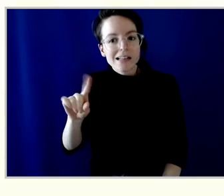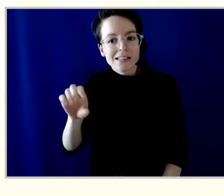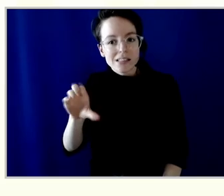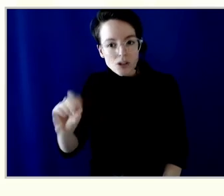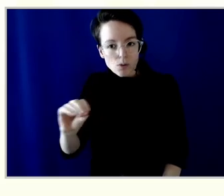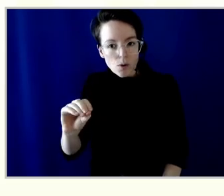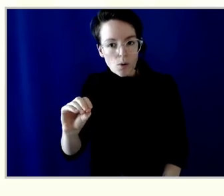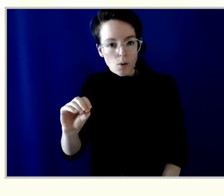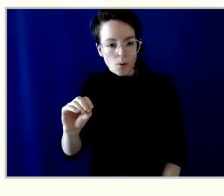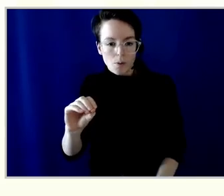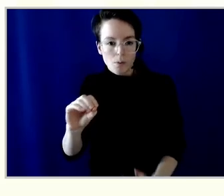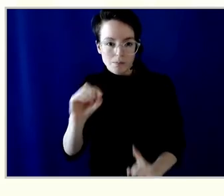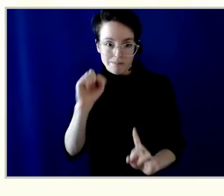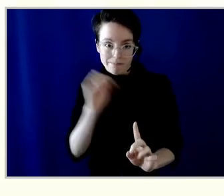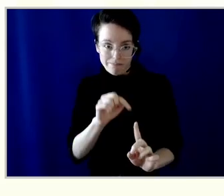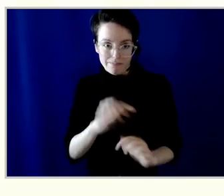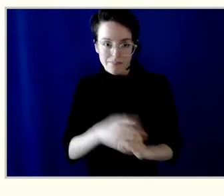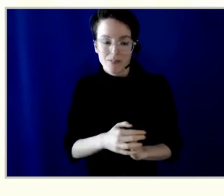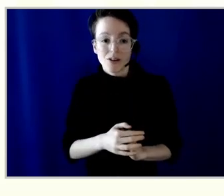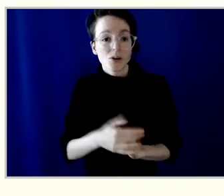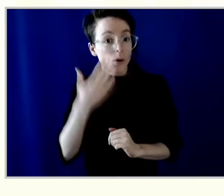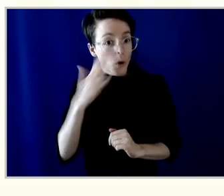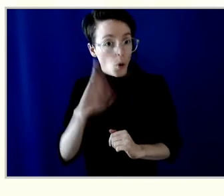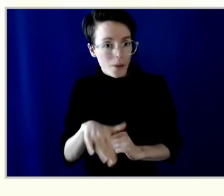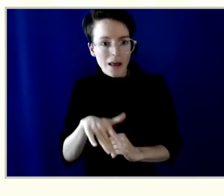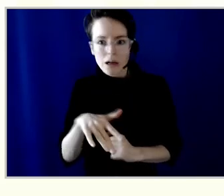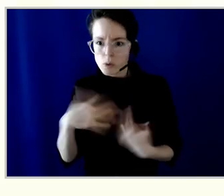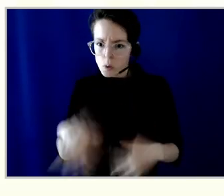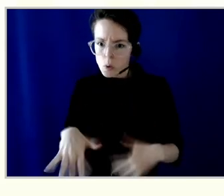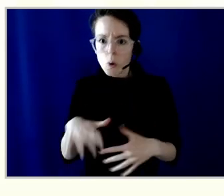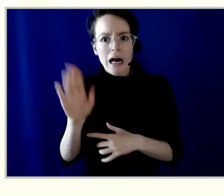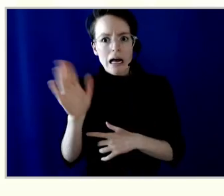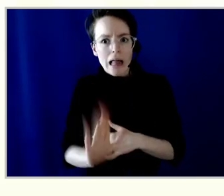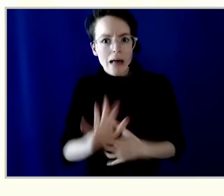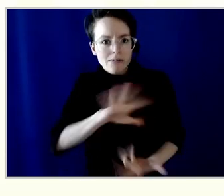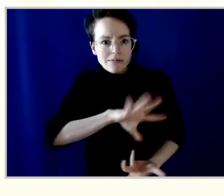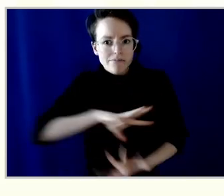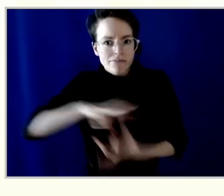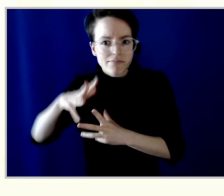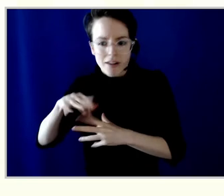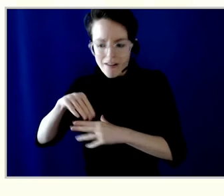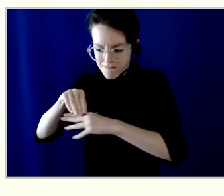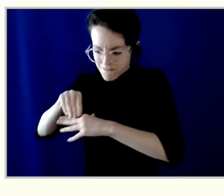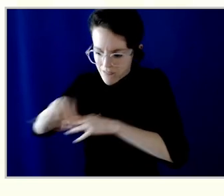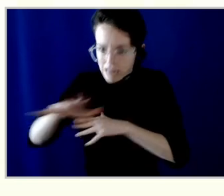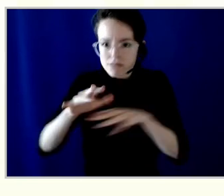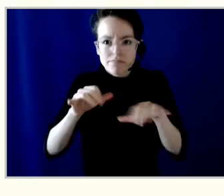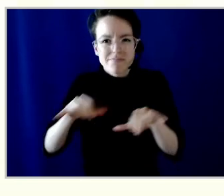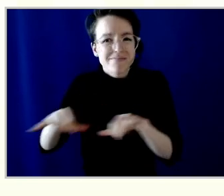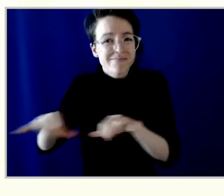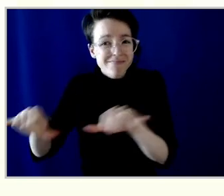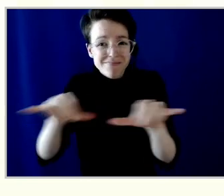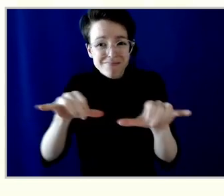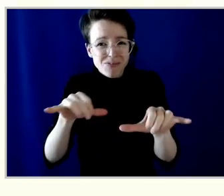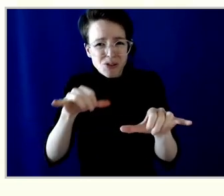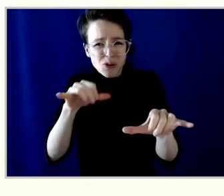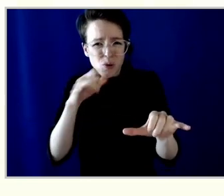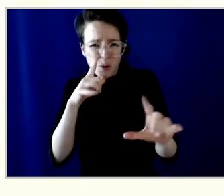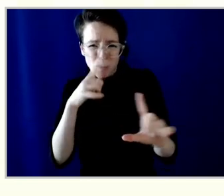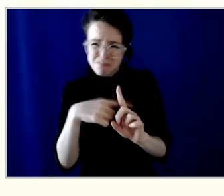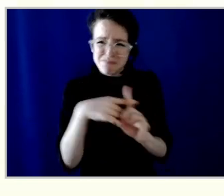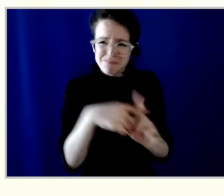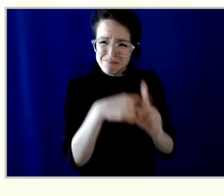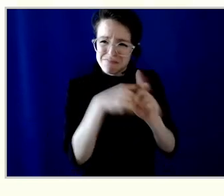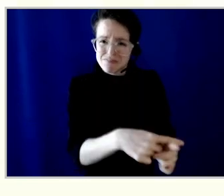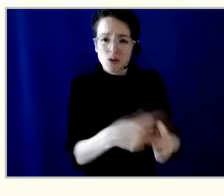crisis will affect us all, those already facing economic and systemic barriers will fare worse. The board is